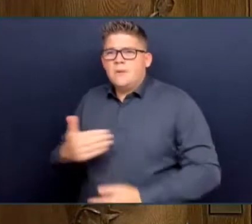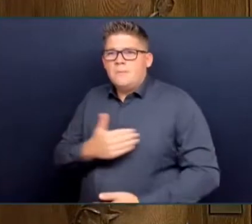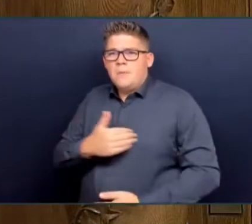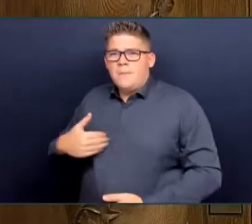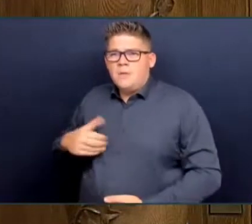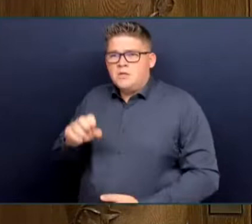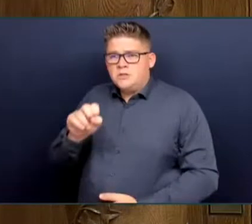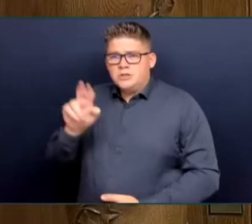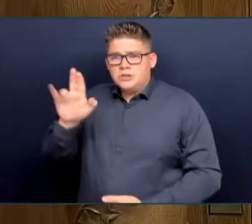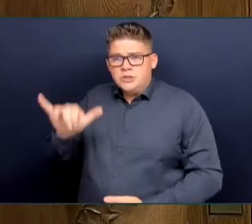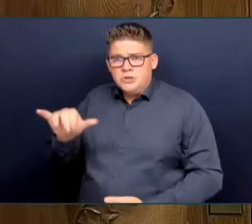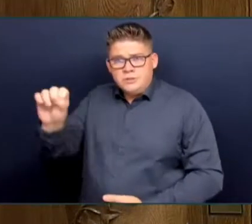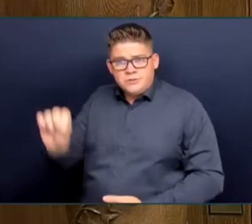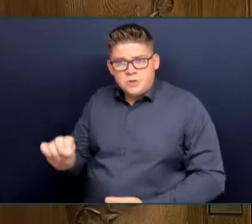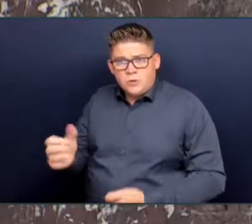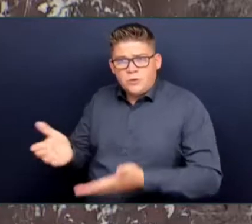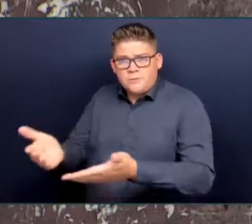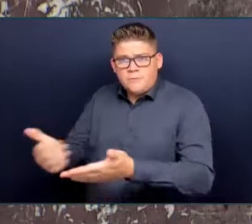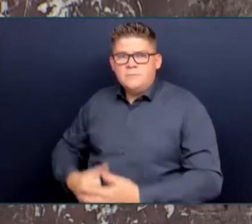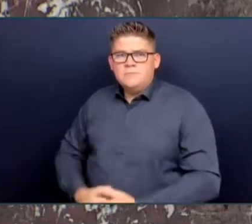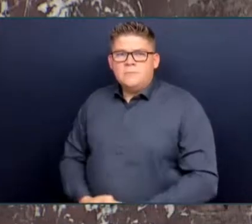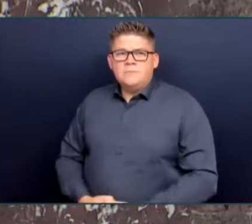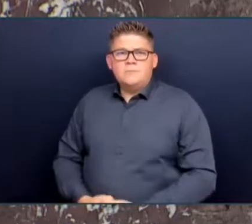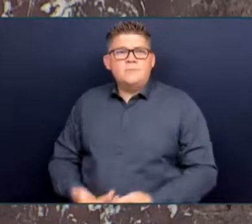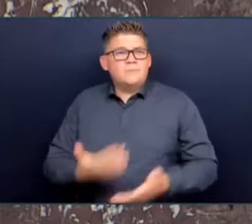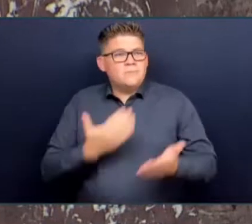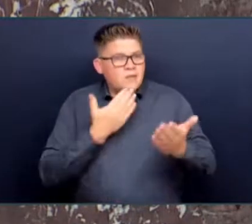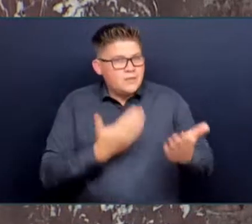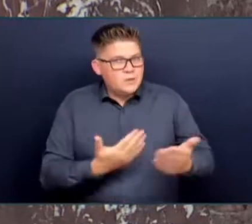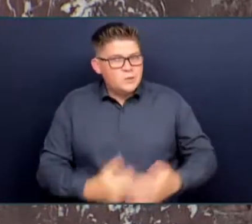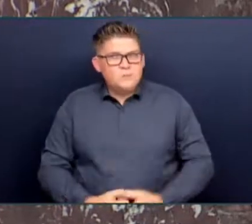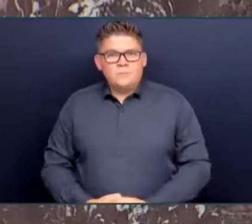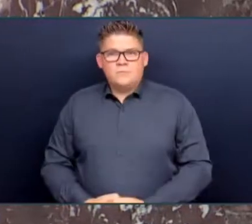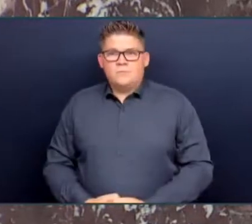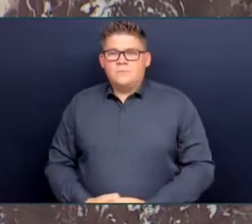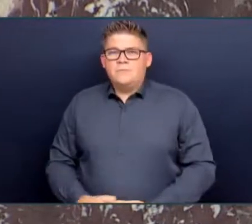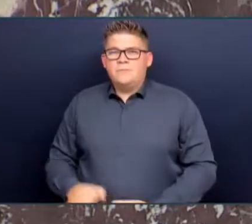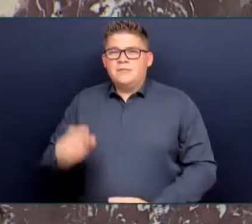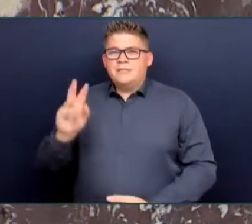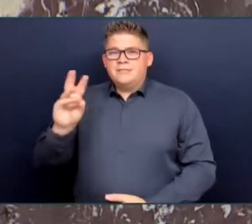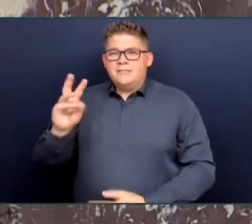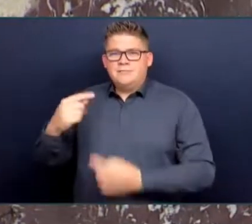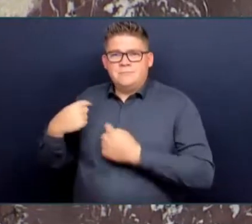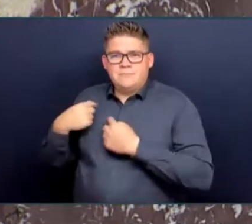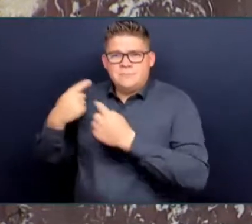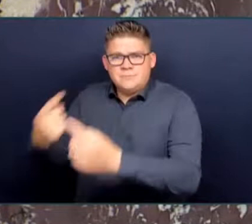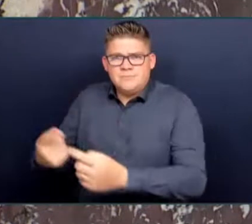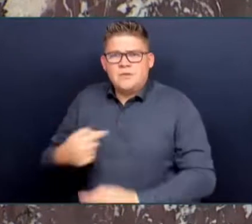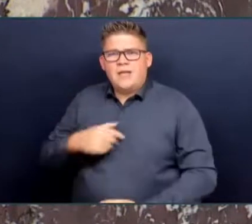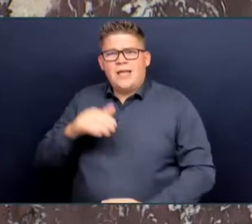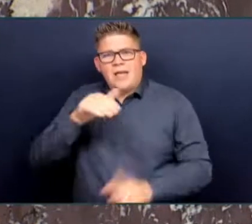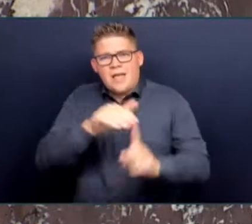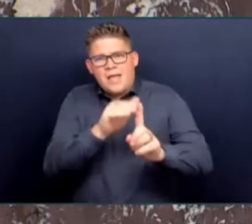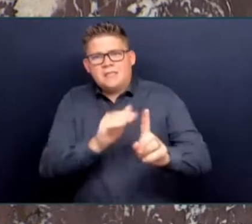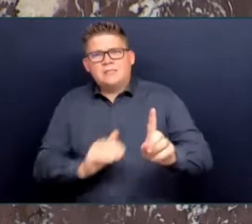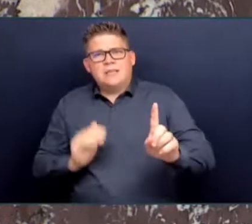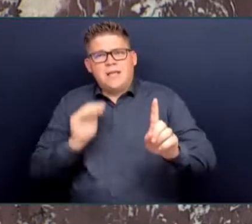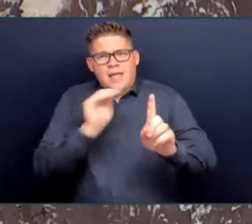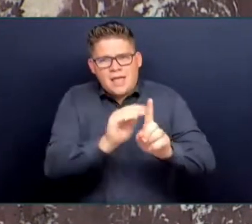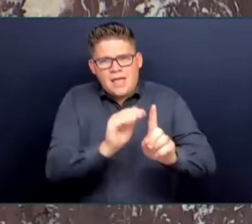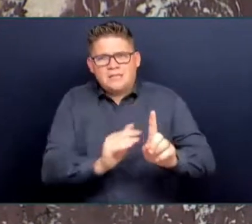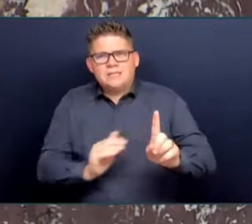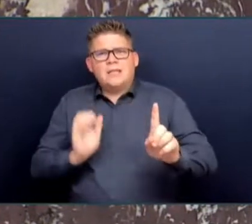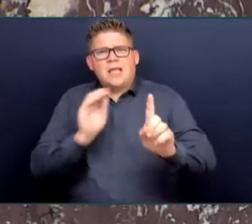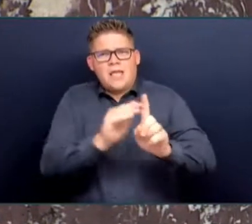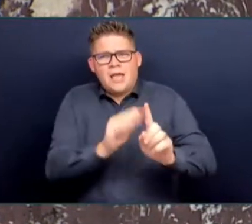for over six months, we've called for a directive to prosecutors to put community safety ahead of the criminal's right